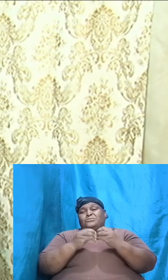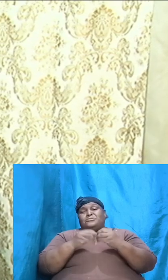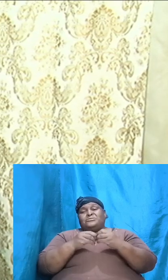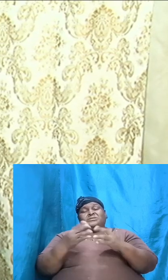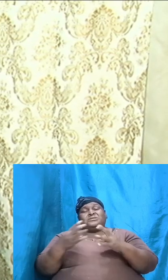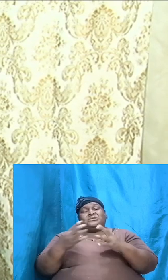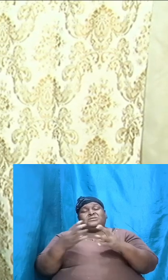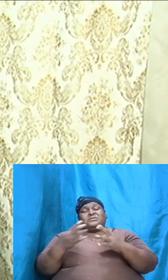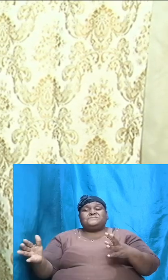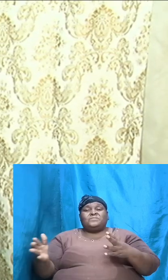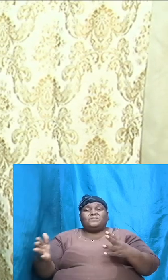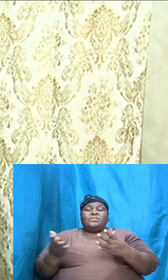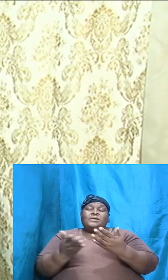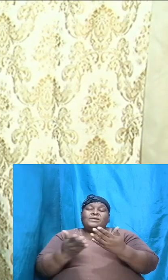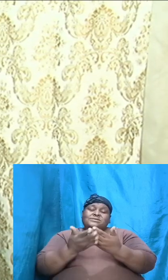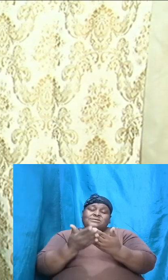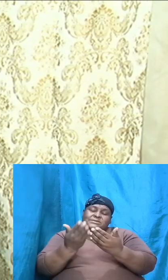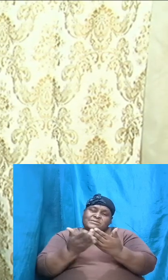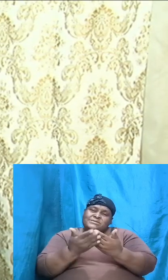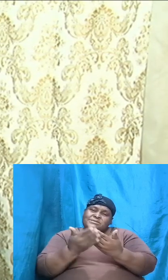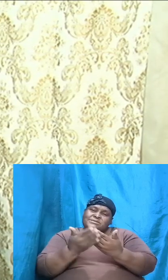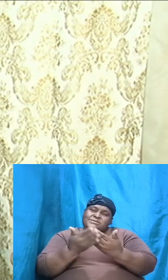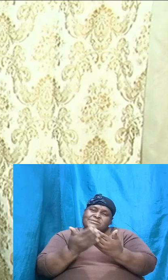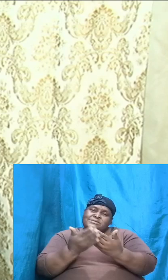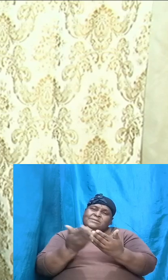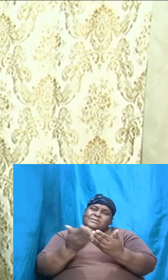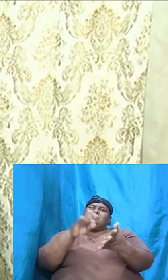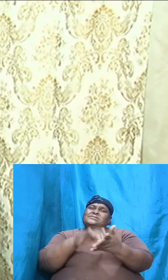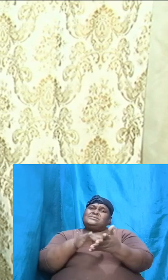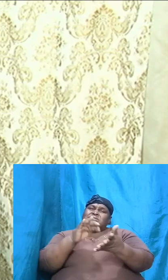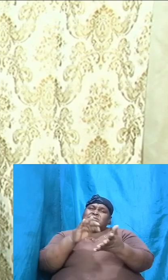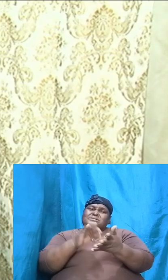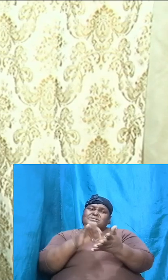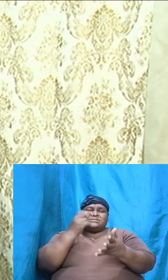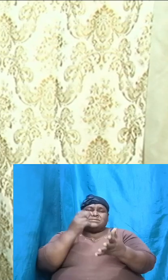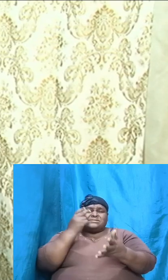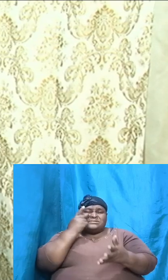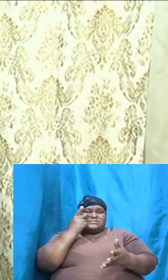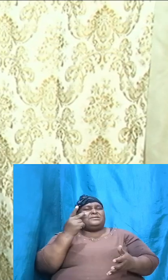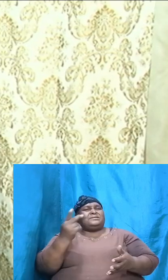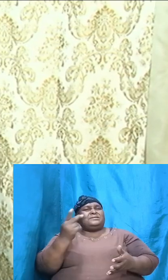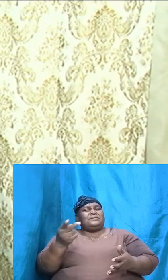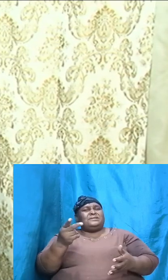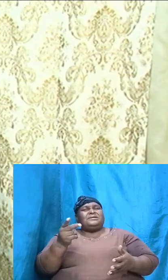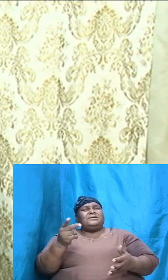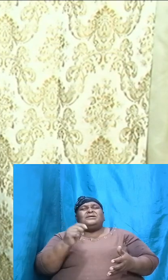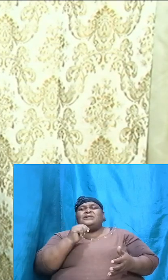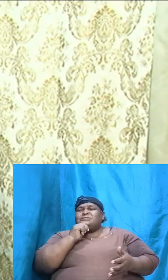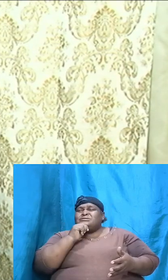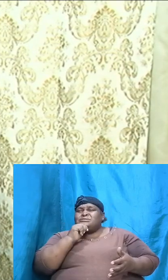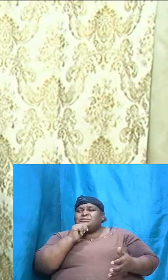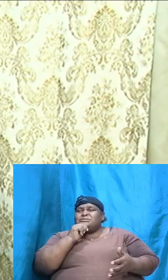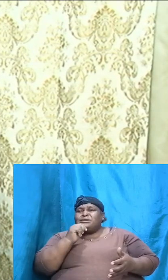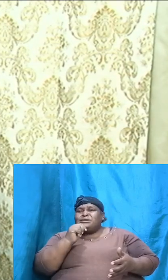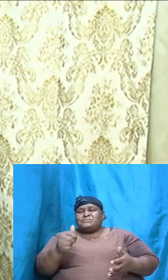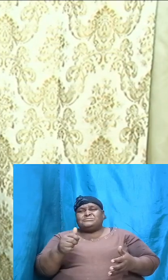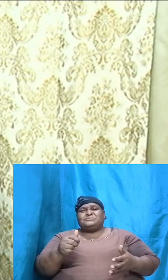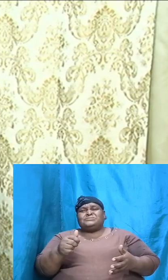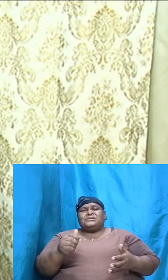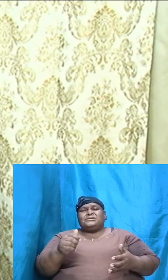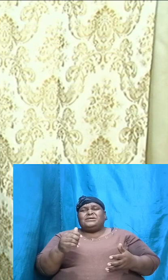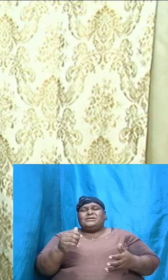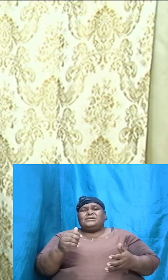simply, as we go through, see that it is not merely, as